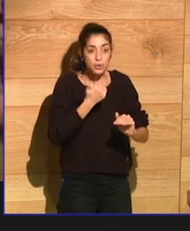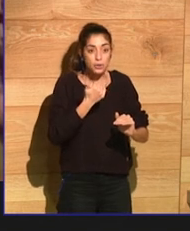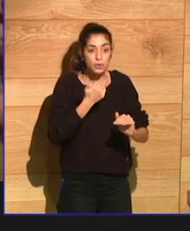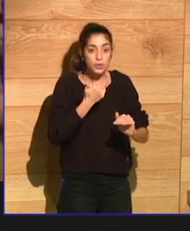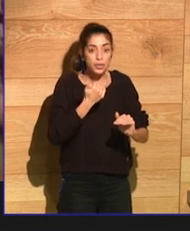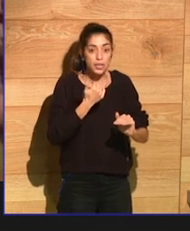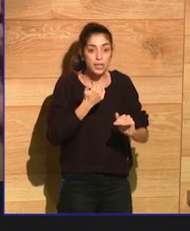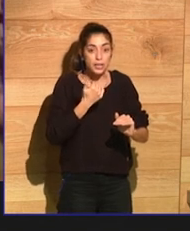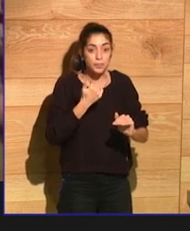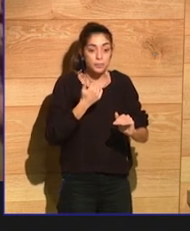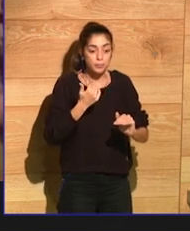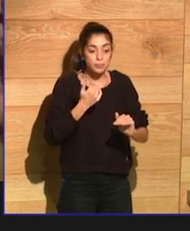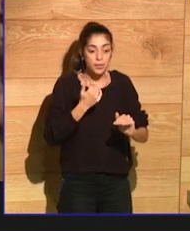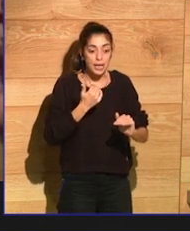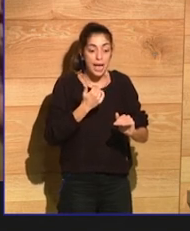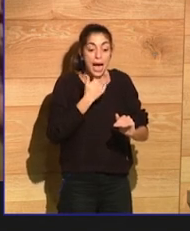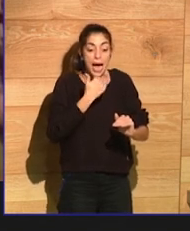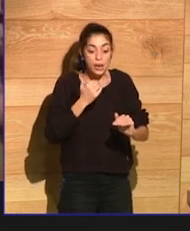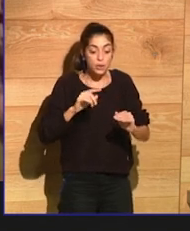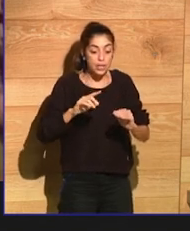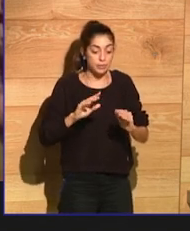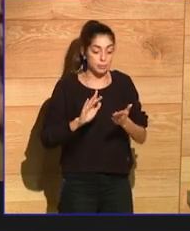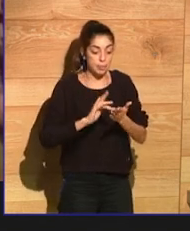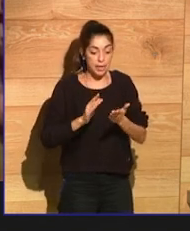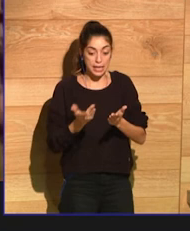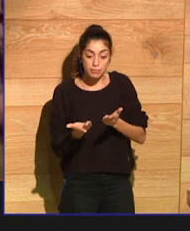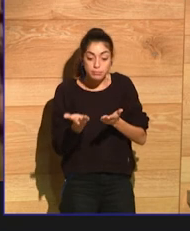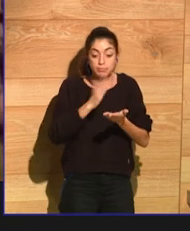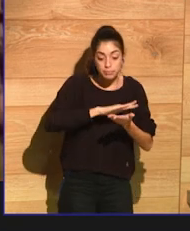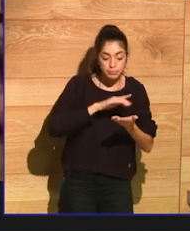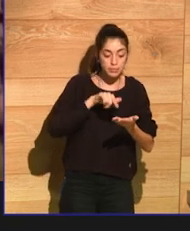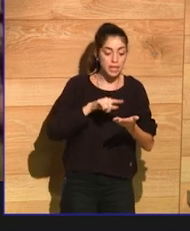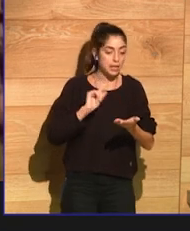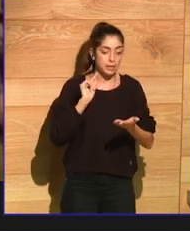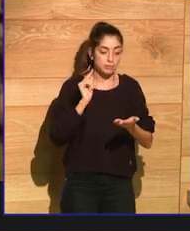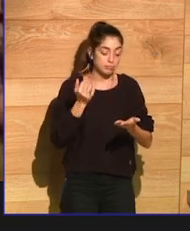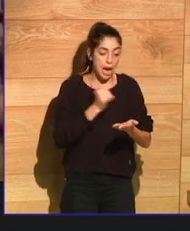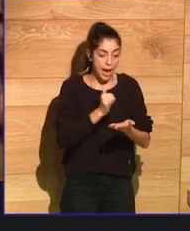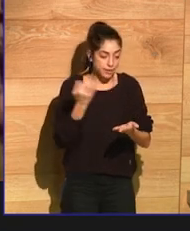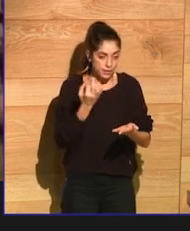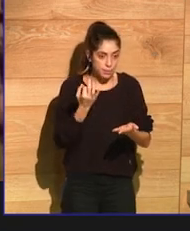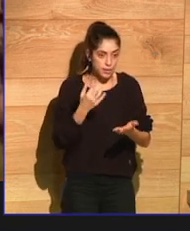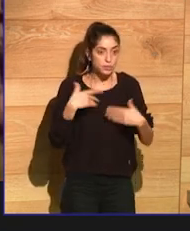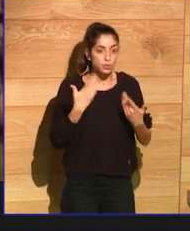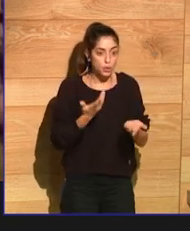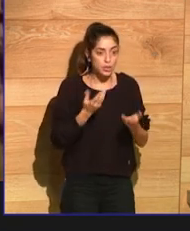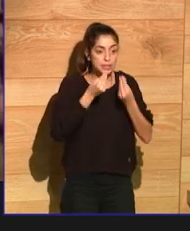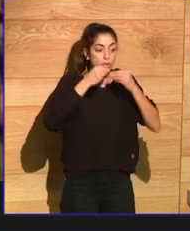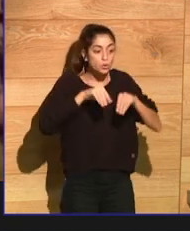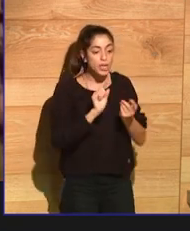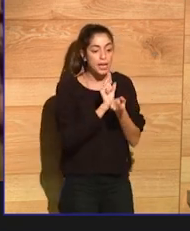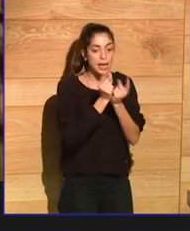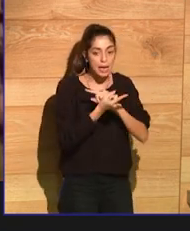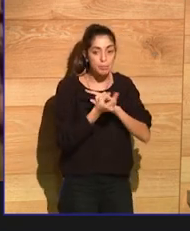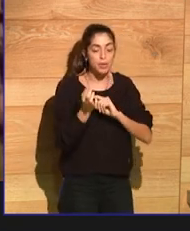surprise the reader. So really any kind of shifts between plots or shifts between characters or surprise